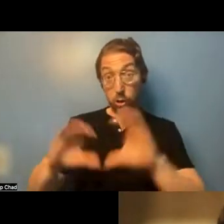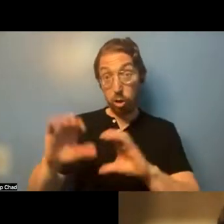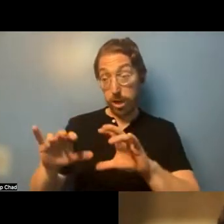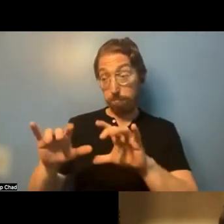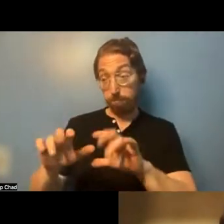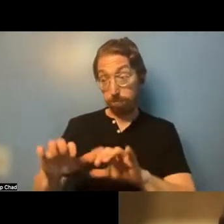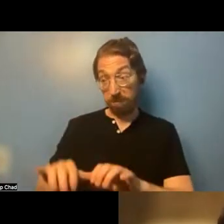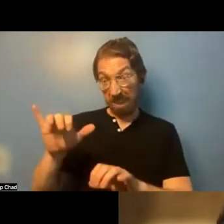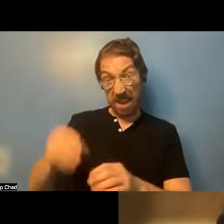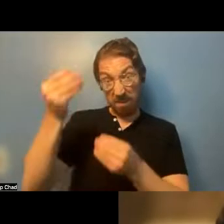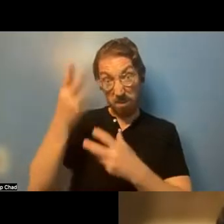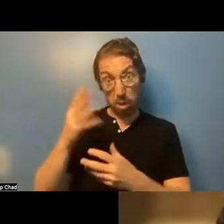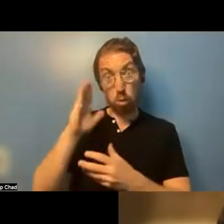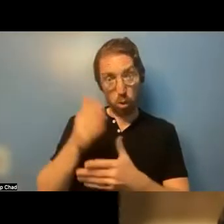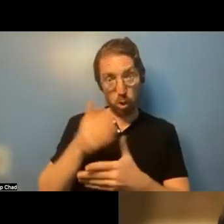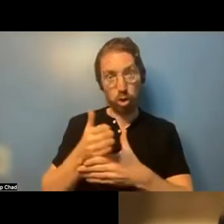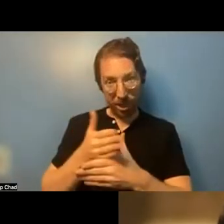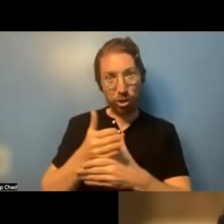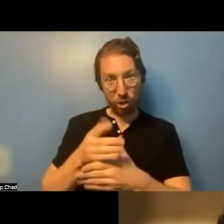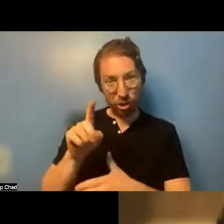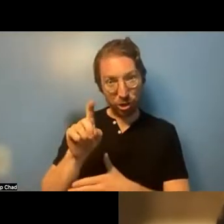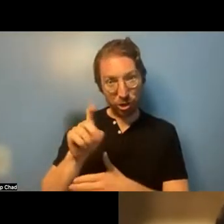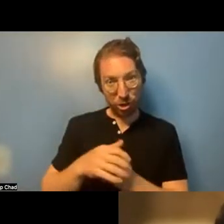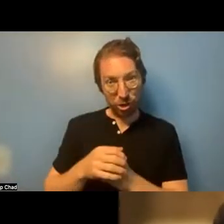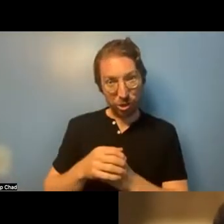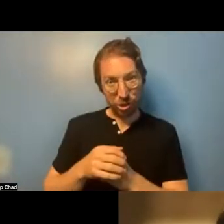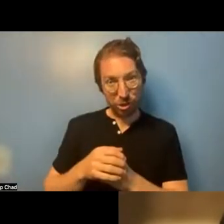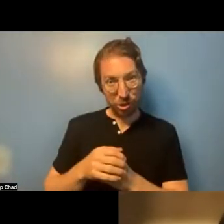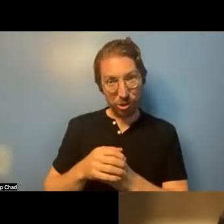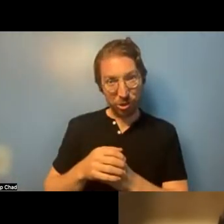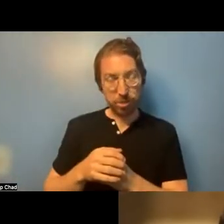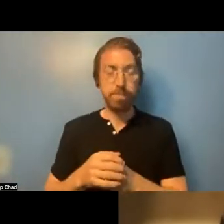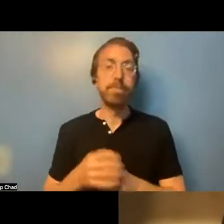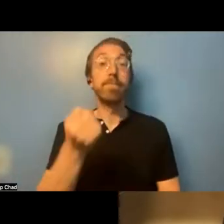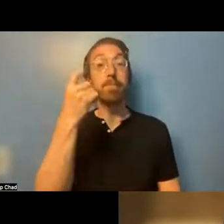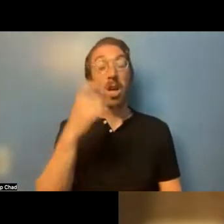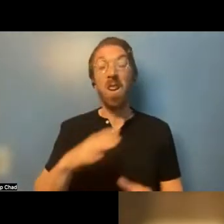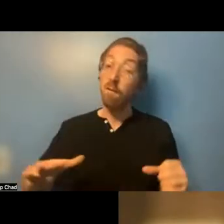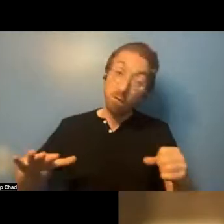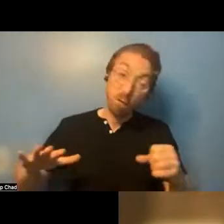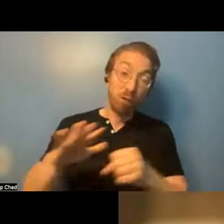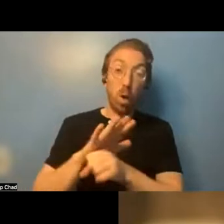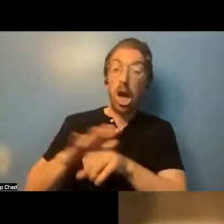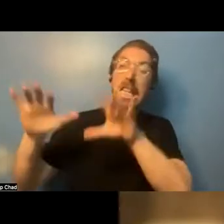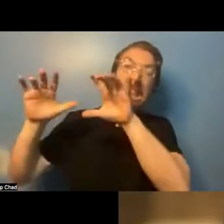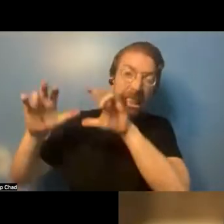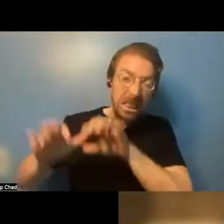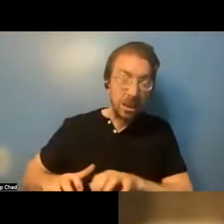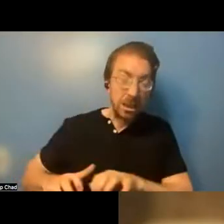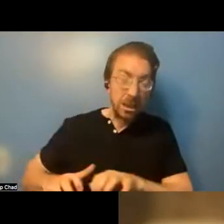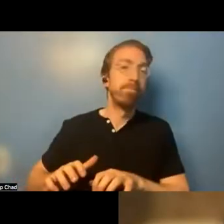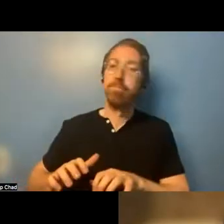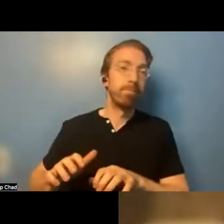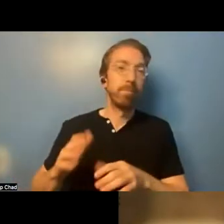as well. The full chat, the full chat transcript will not be shared. We're going to try to kind of capture all of the